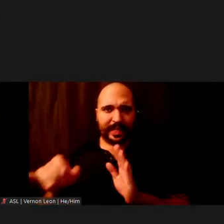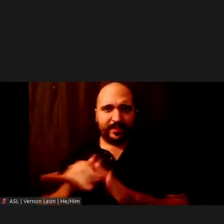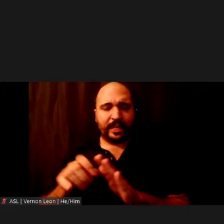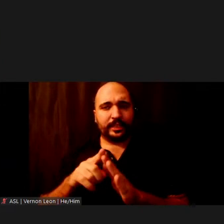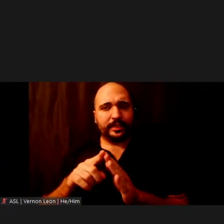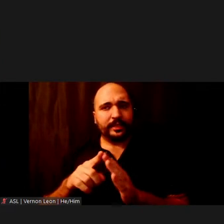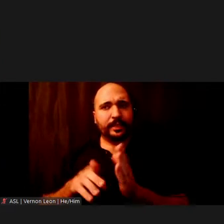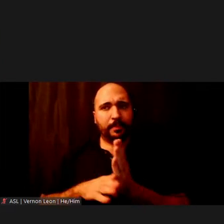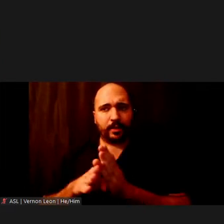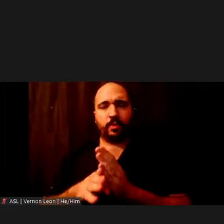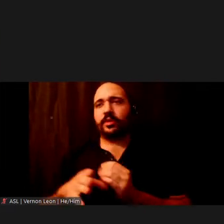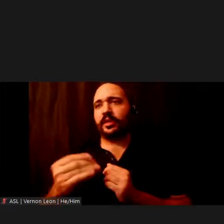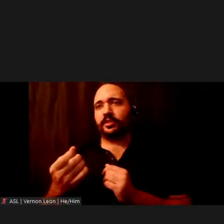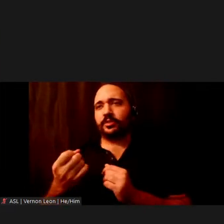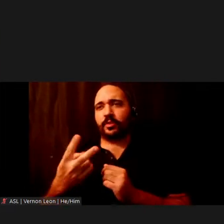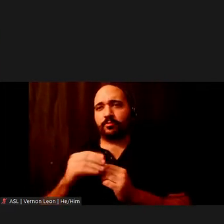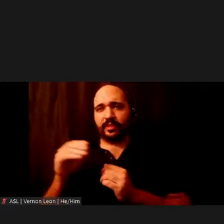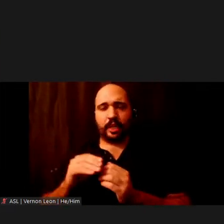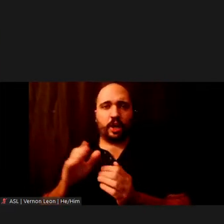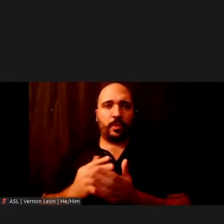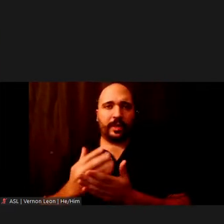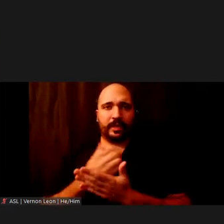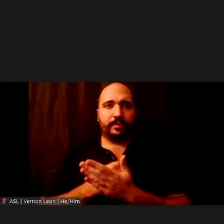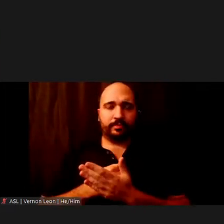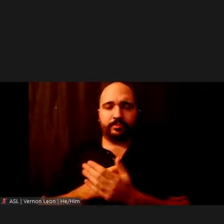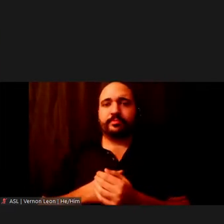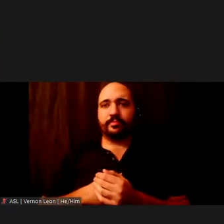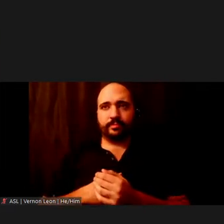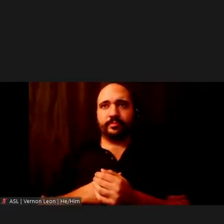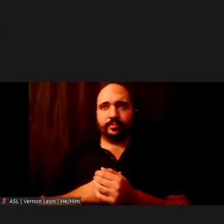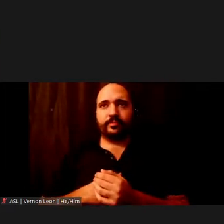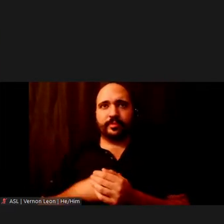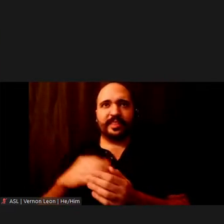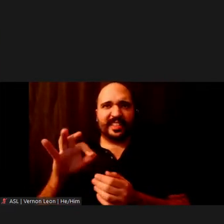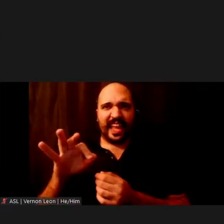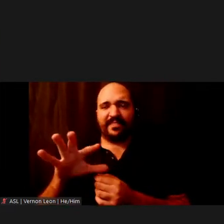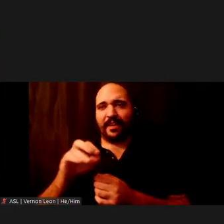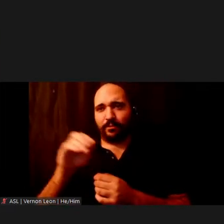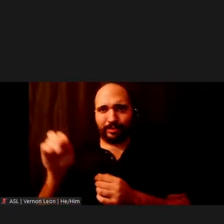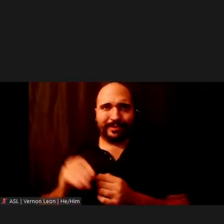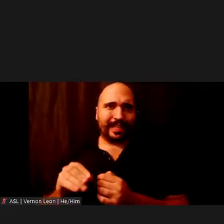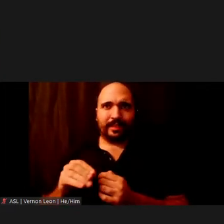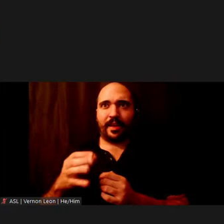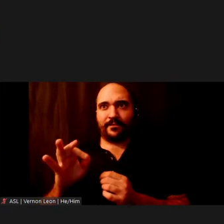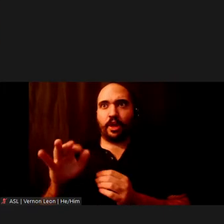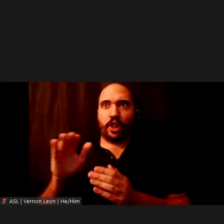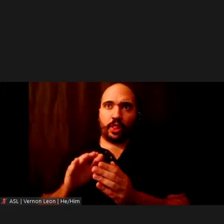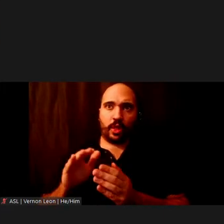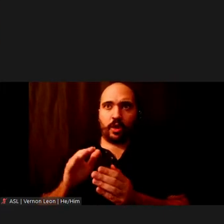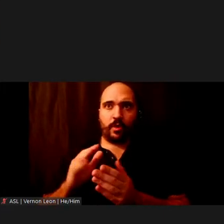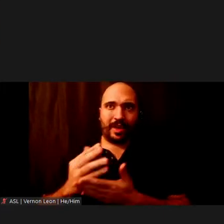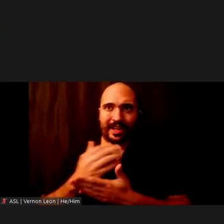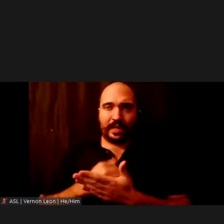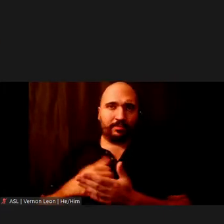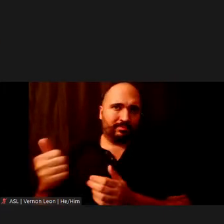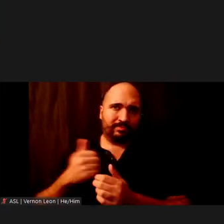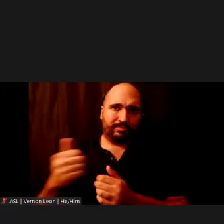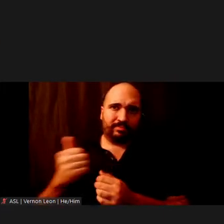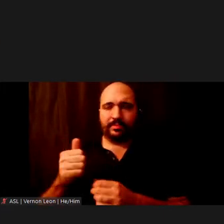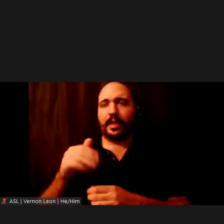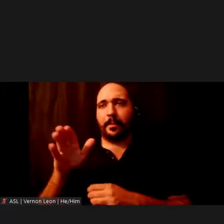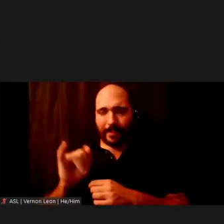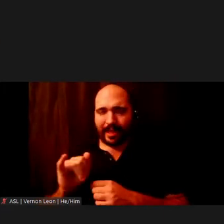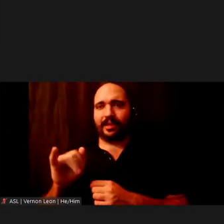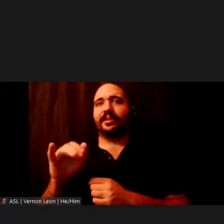results, 95% of low income individuals travel to Manhattan Central Business District by transit, and 5% by vehicle in the morning peak period.